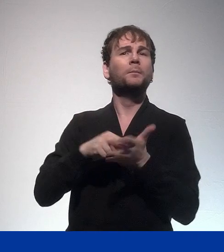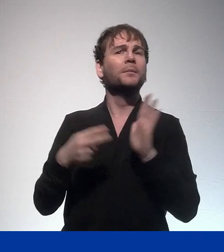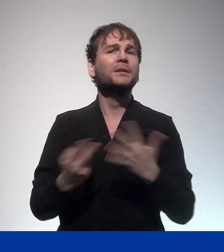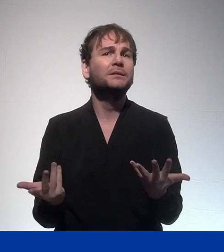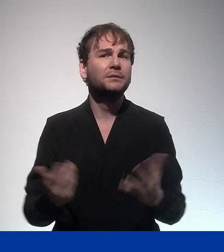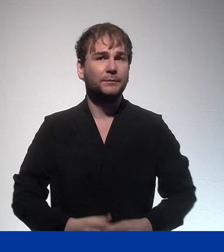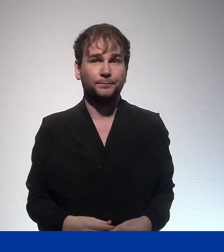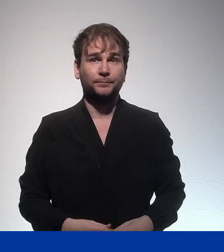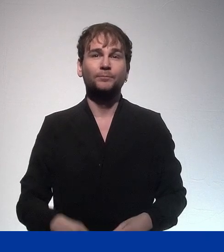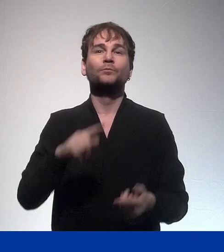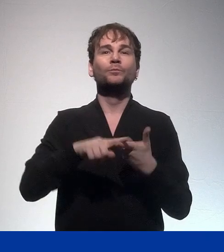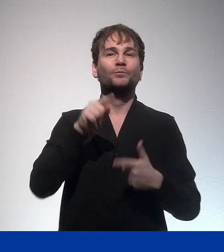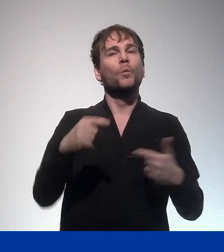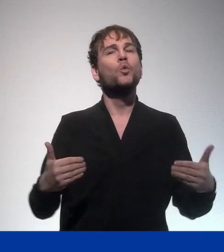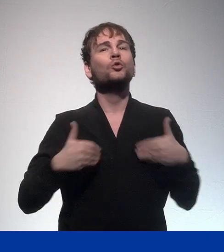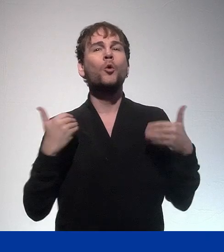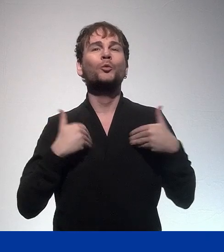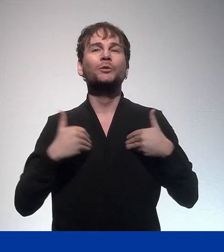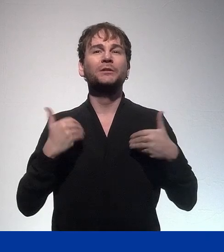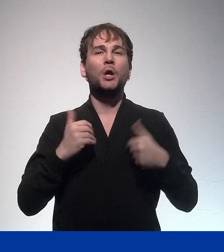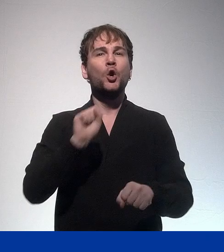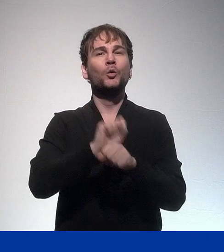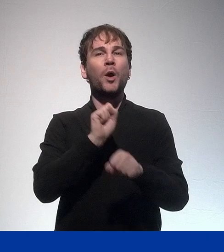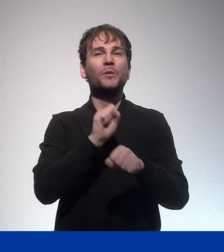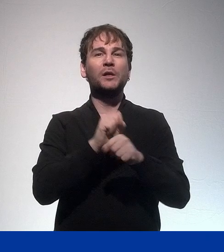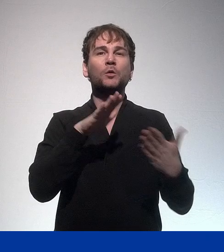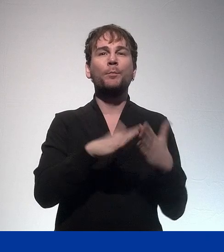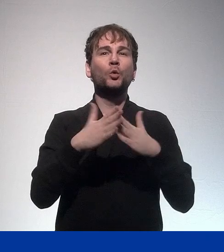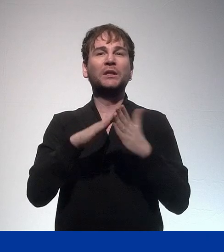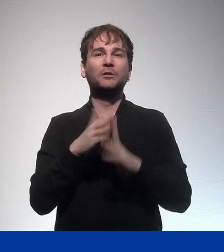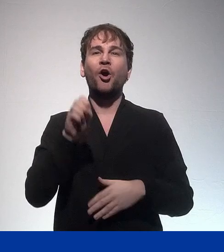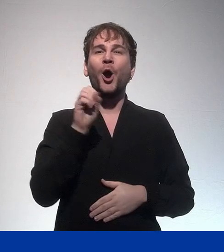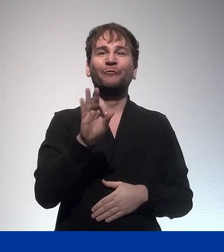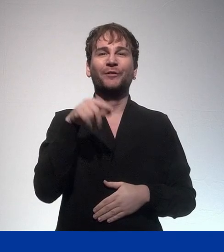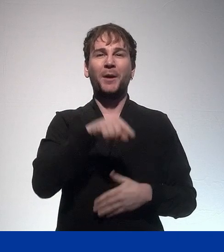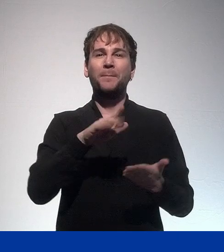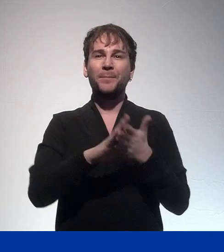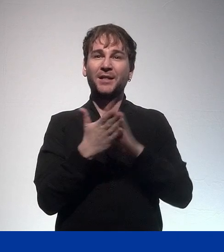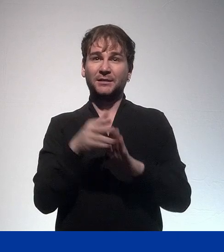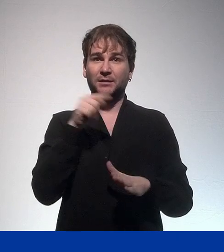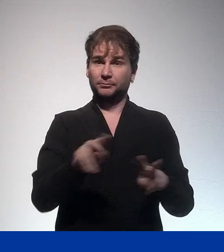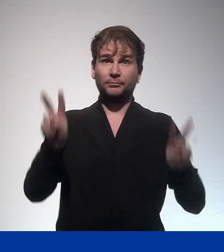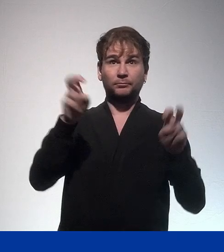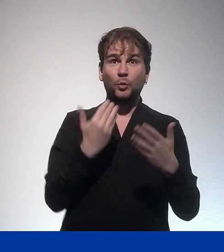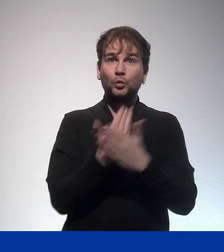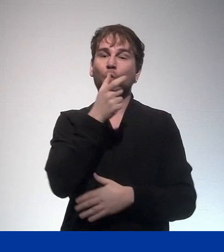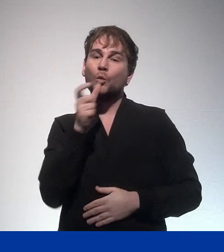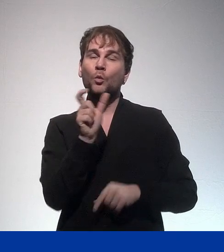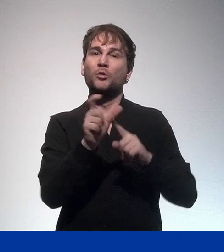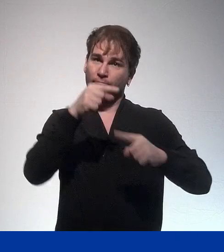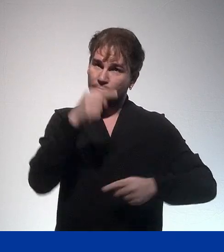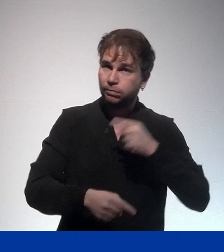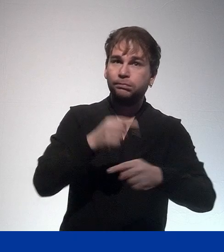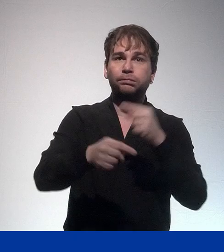EU and in the member states of the Council of Europe. We have also introduced a